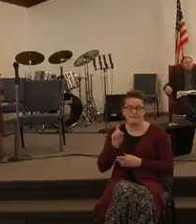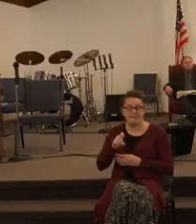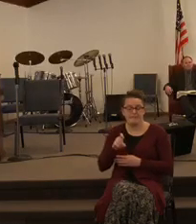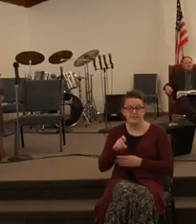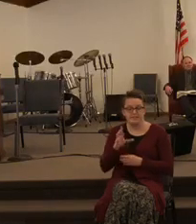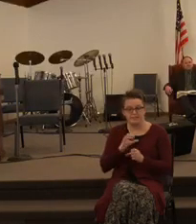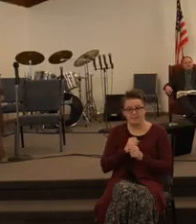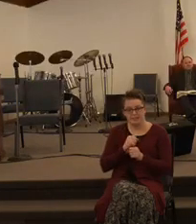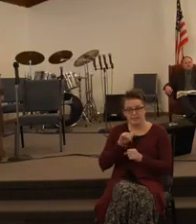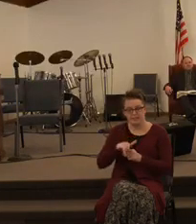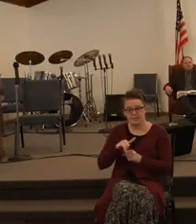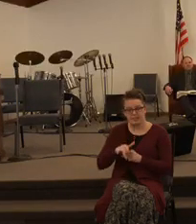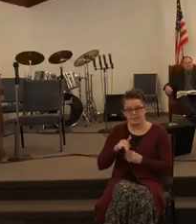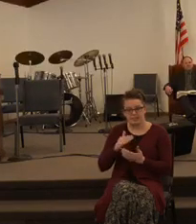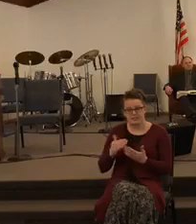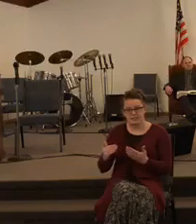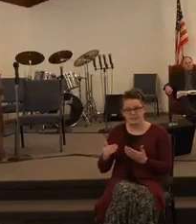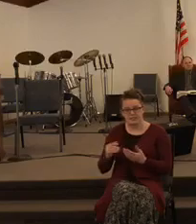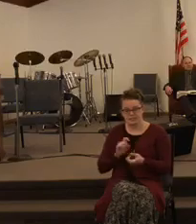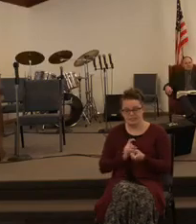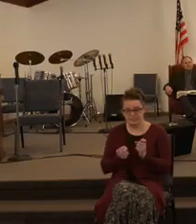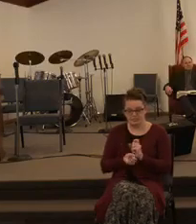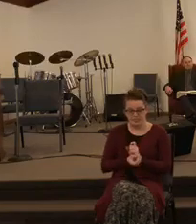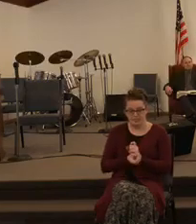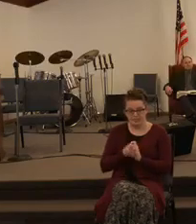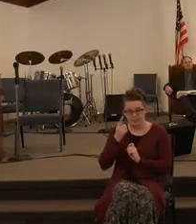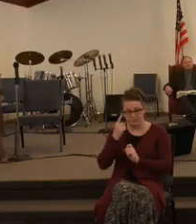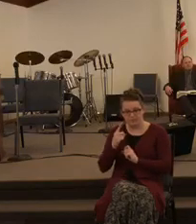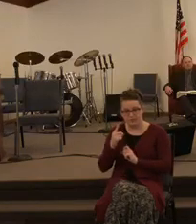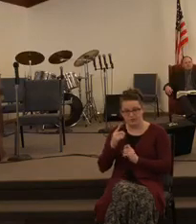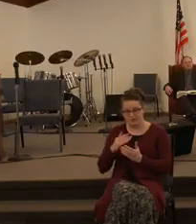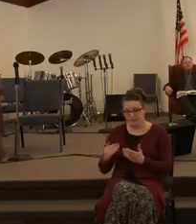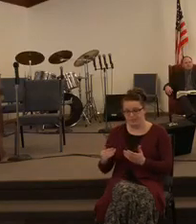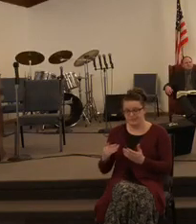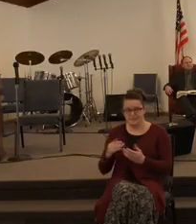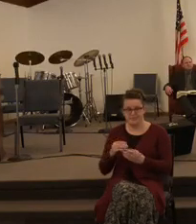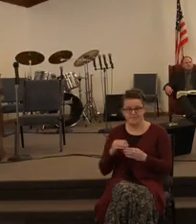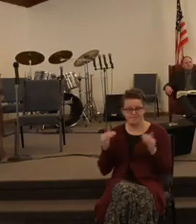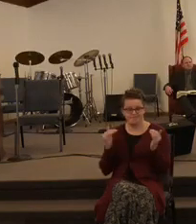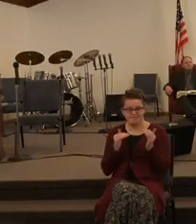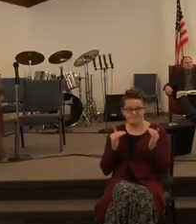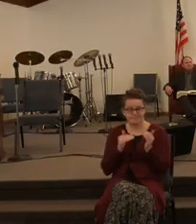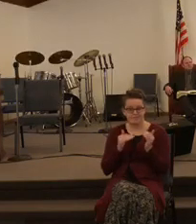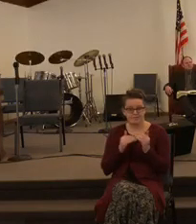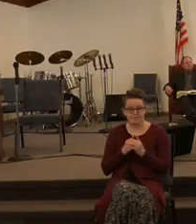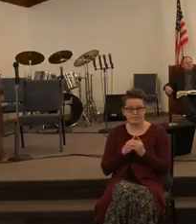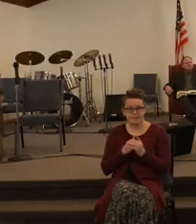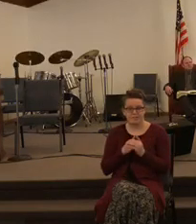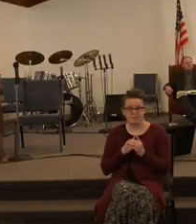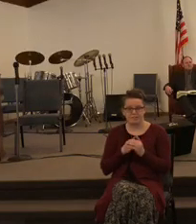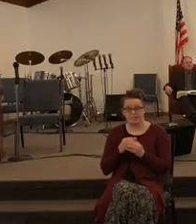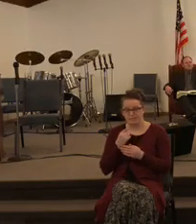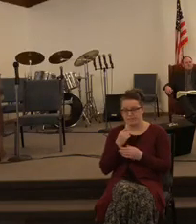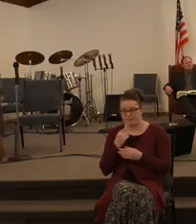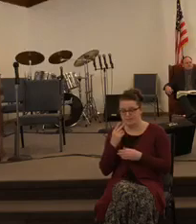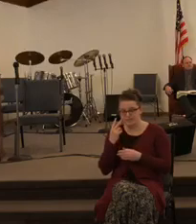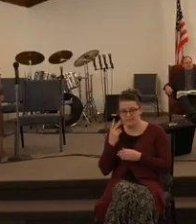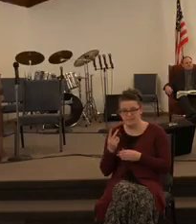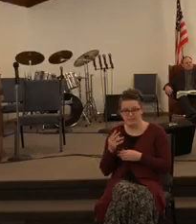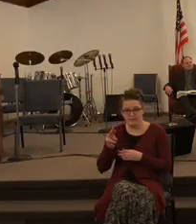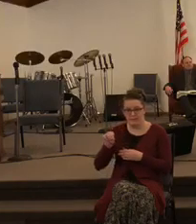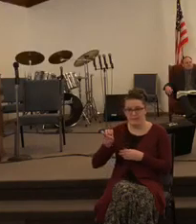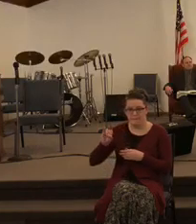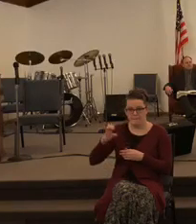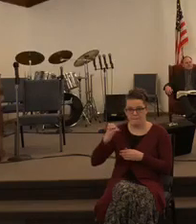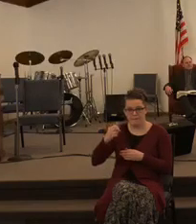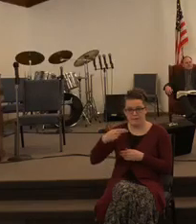items and make them into instruments of war then you see Micah speaking about a time that is completely